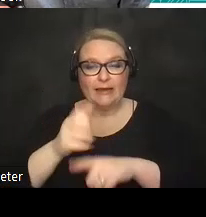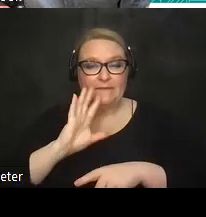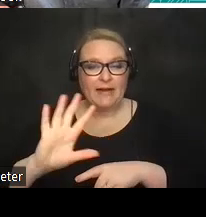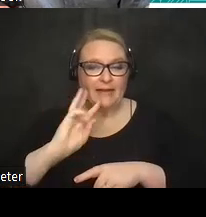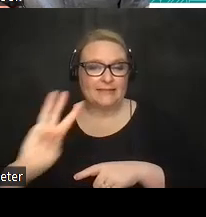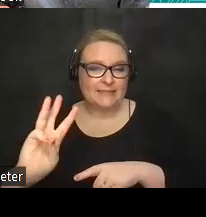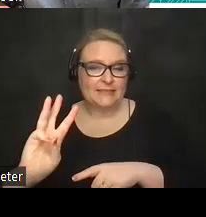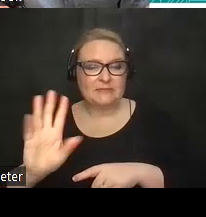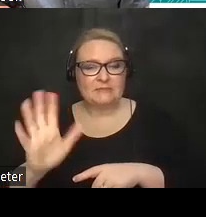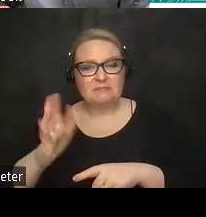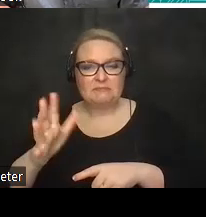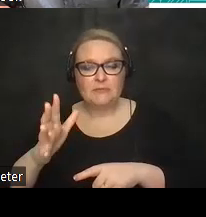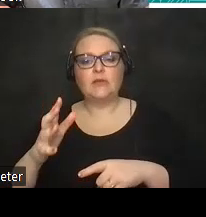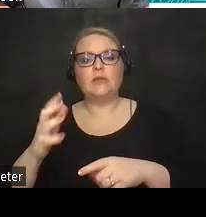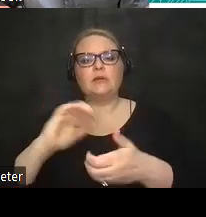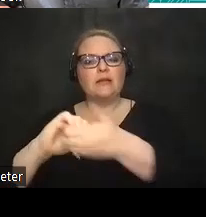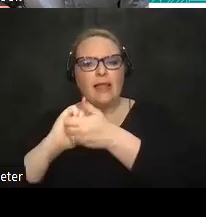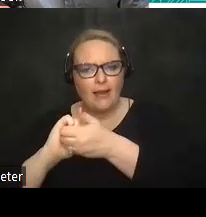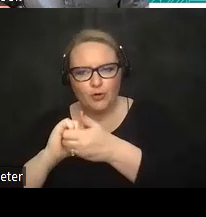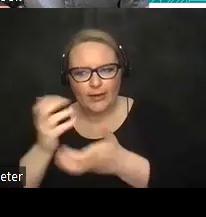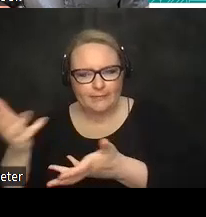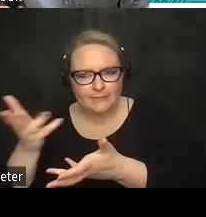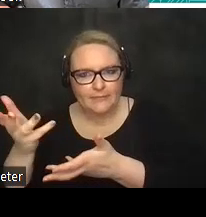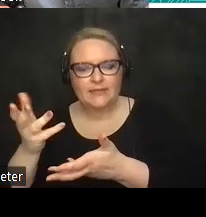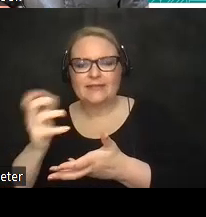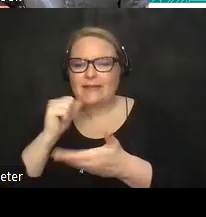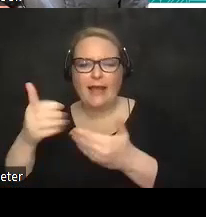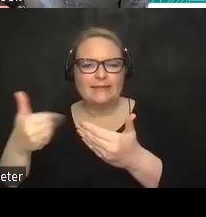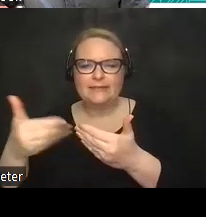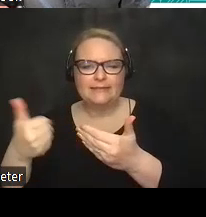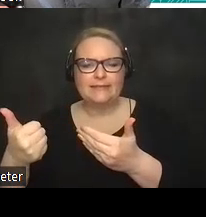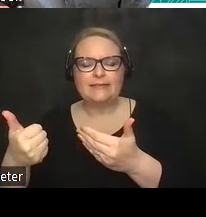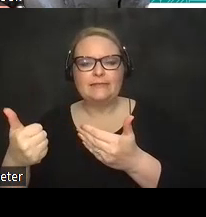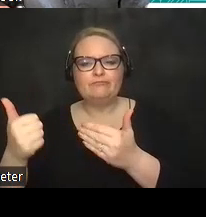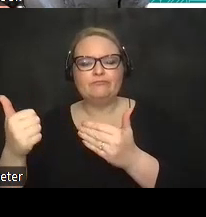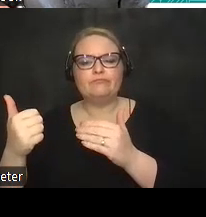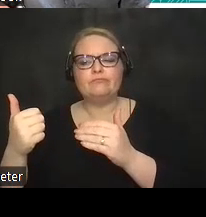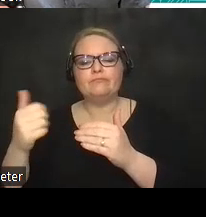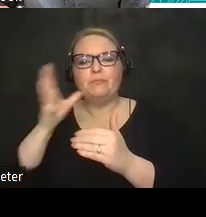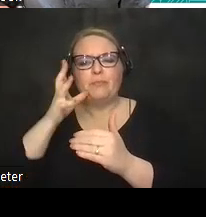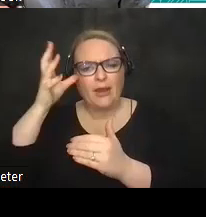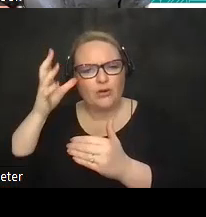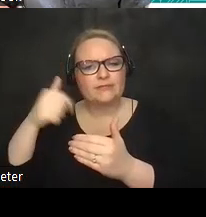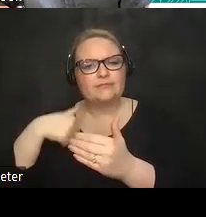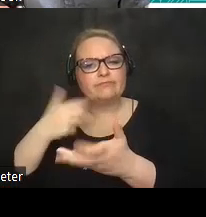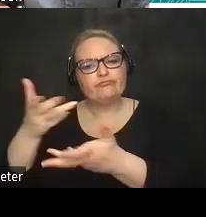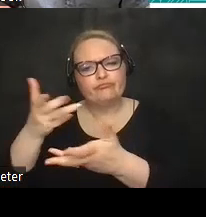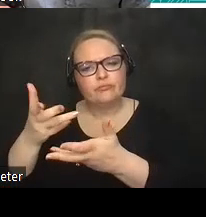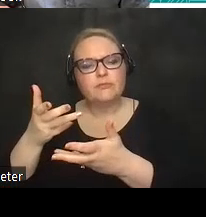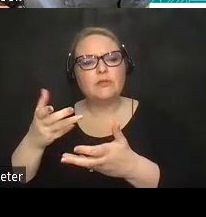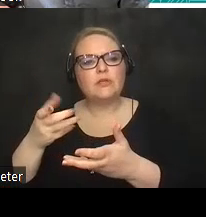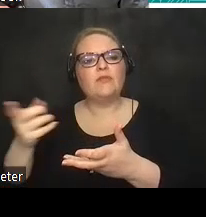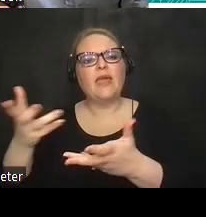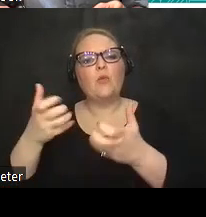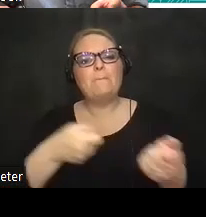six and so you know collaborating with her uh wasn't super easy i worked with their parents a little bit in this case they wanted to pull